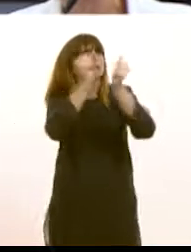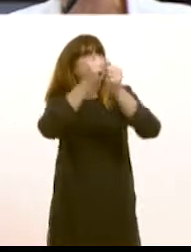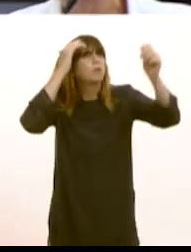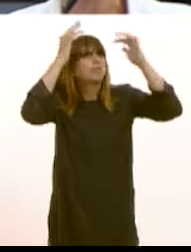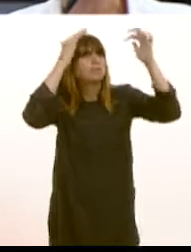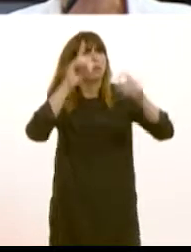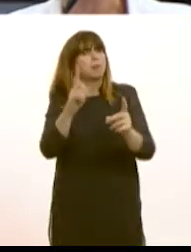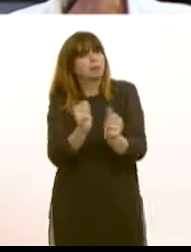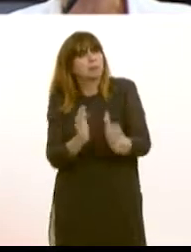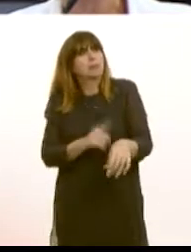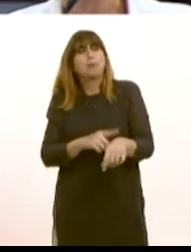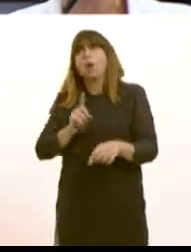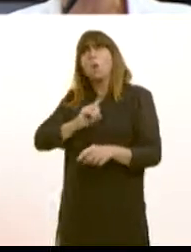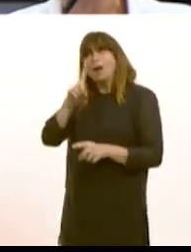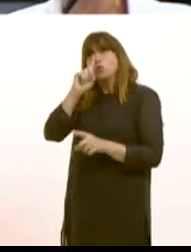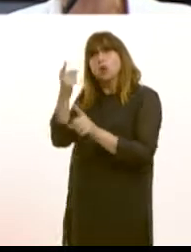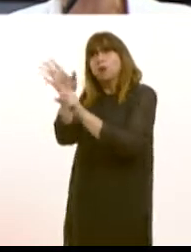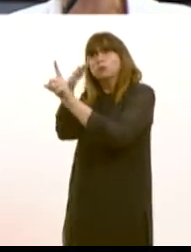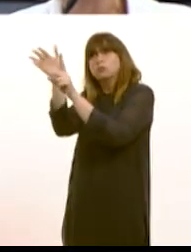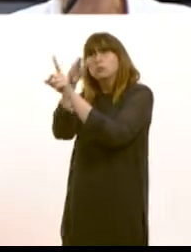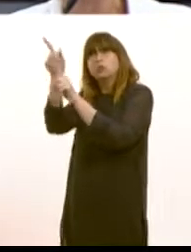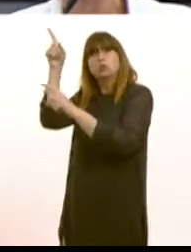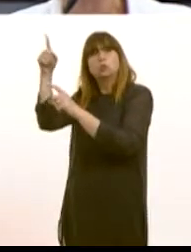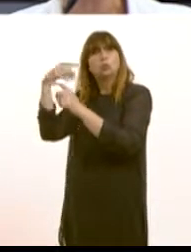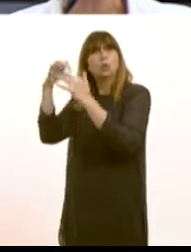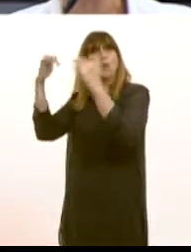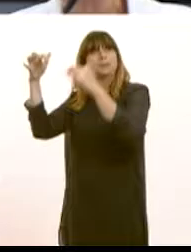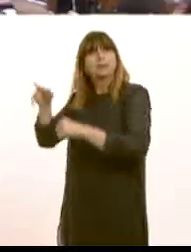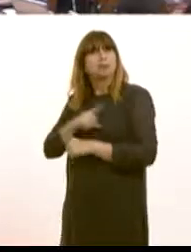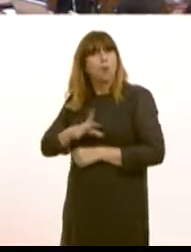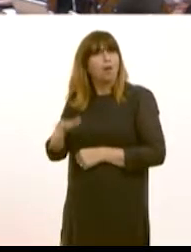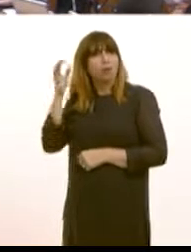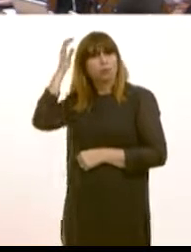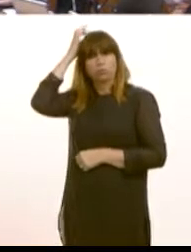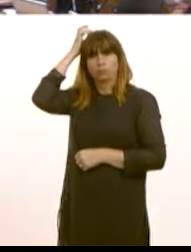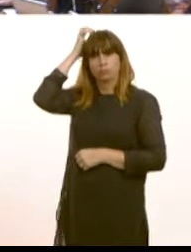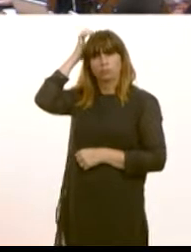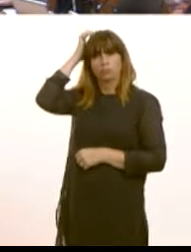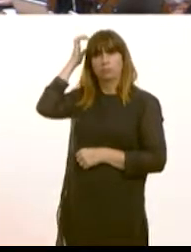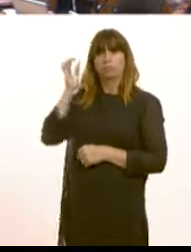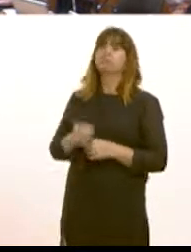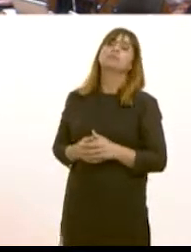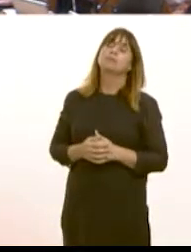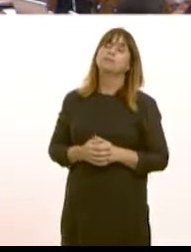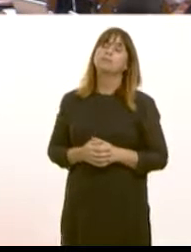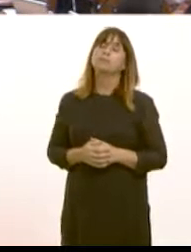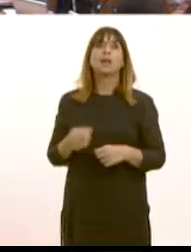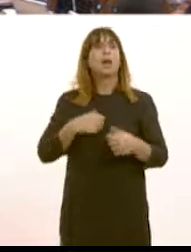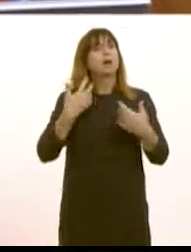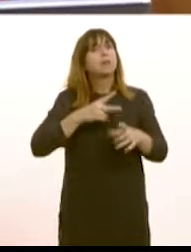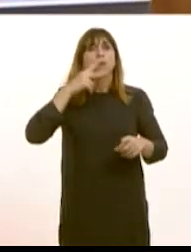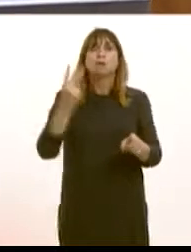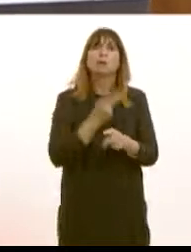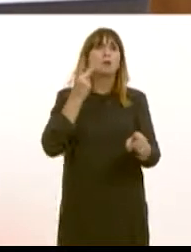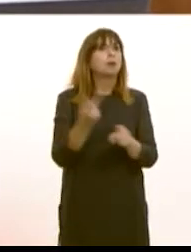Why can't you influence your colleagues in Westminster, First Minister? Well, two things. First of all, I have probably lost count of the times I've said that access